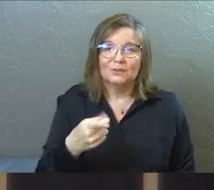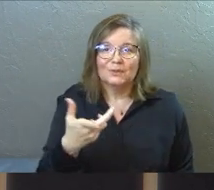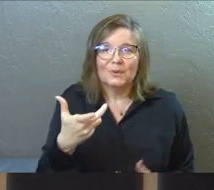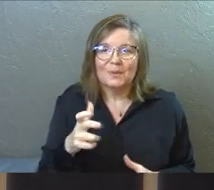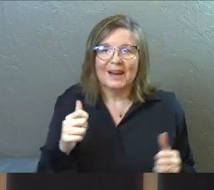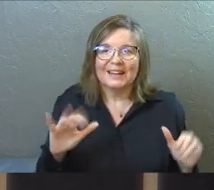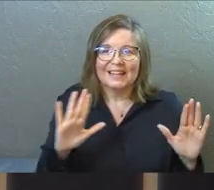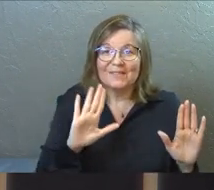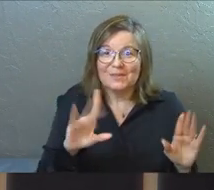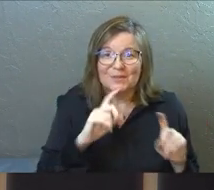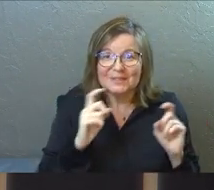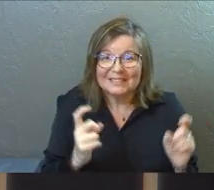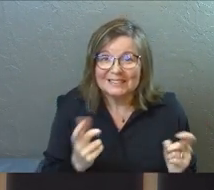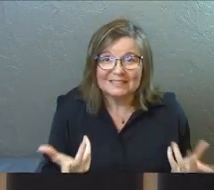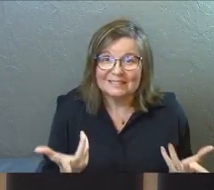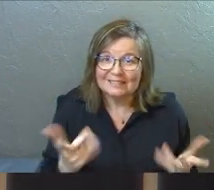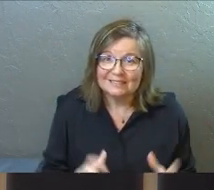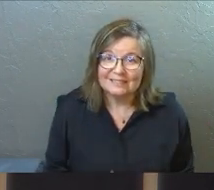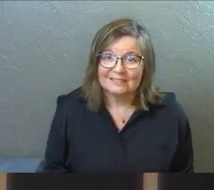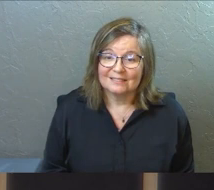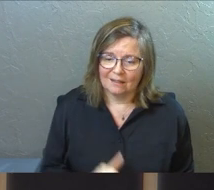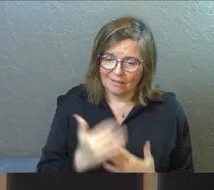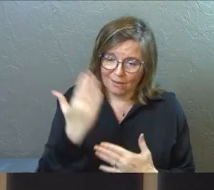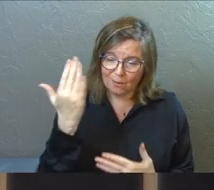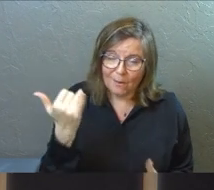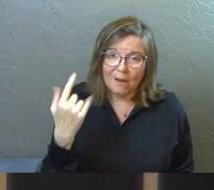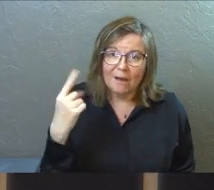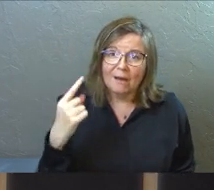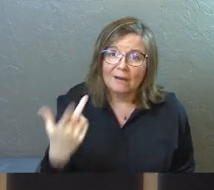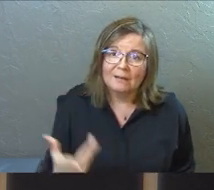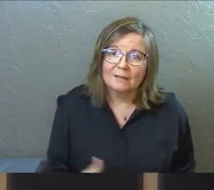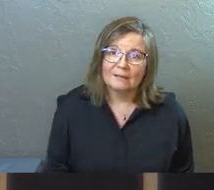you don't want to give up your sins. That's why